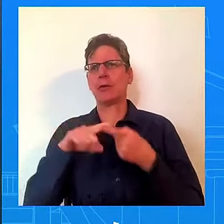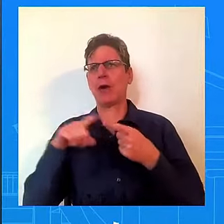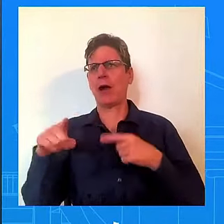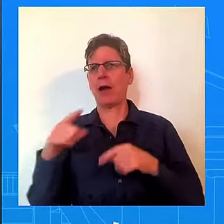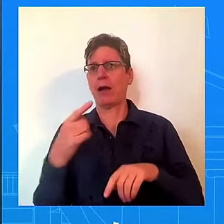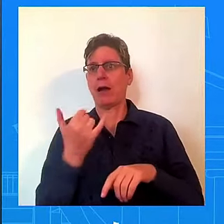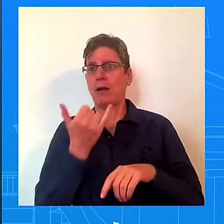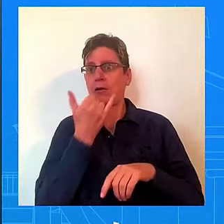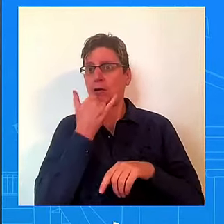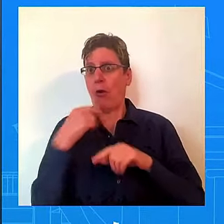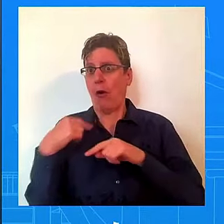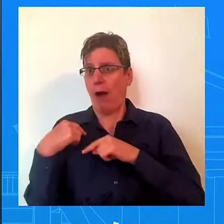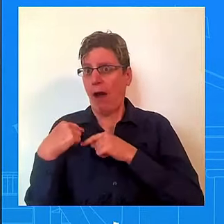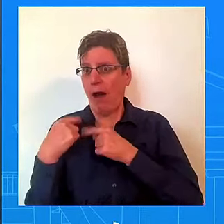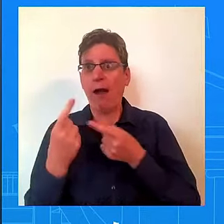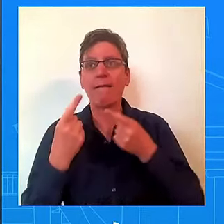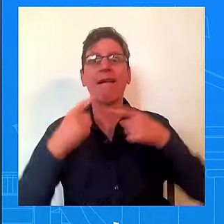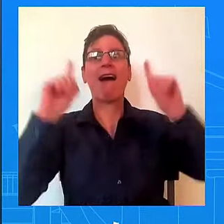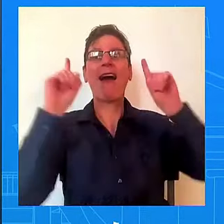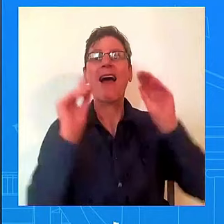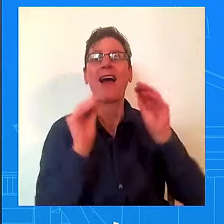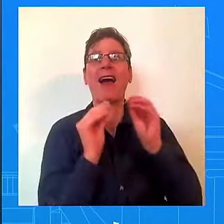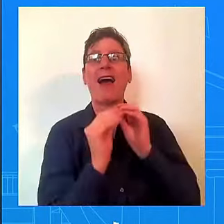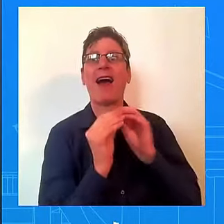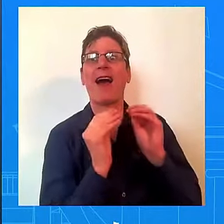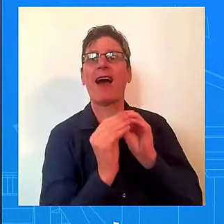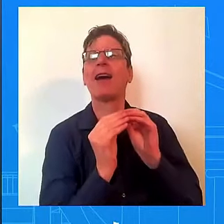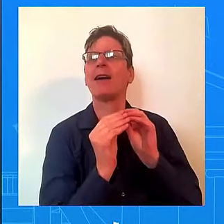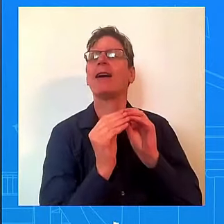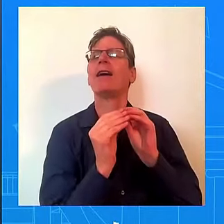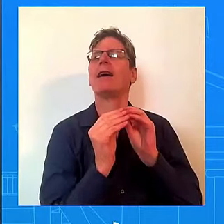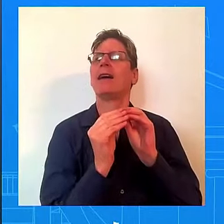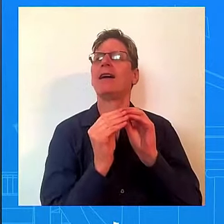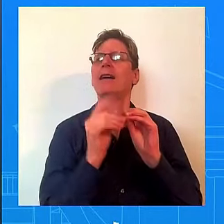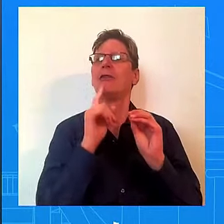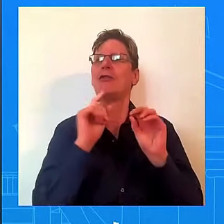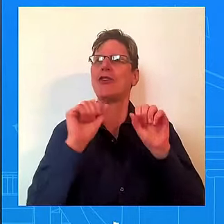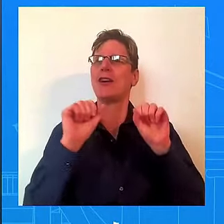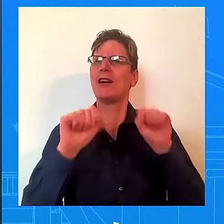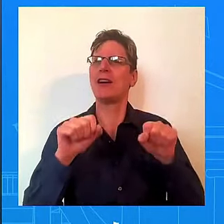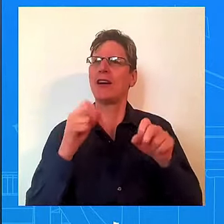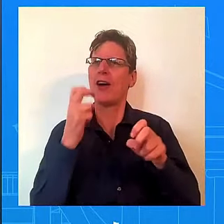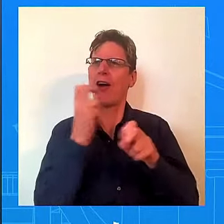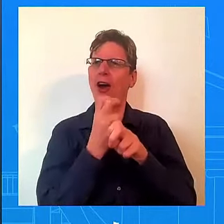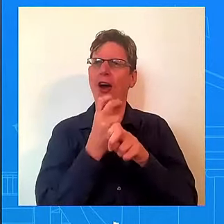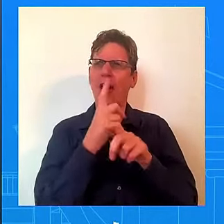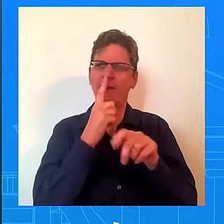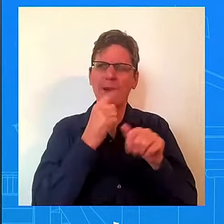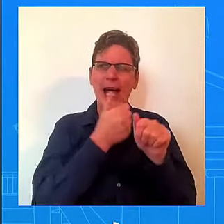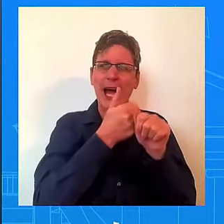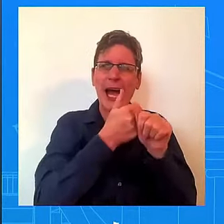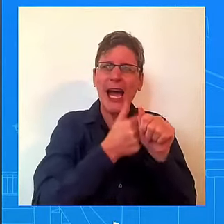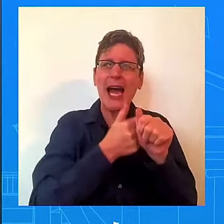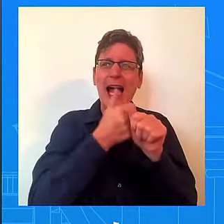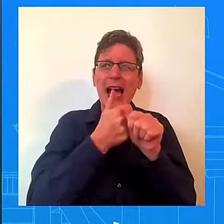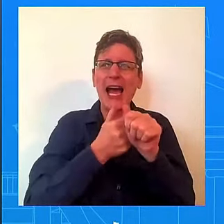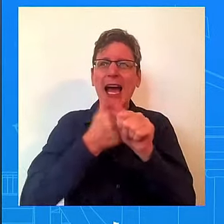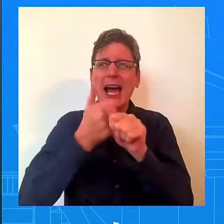every lead pipe overnight. It's not an on-off switch. But we're making tremendous progress.